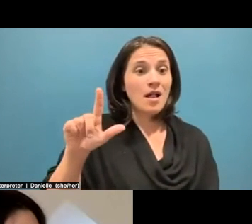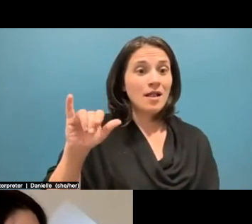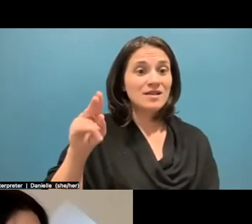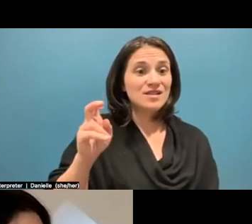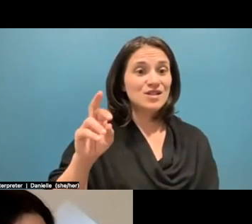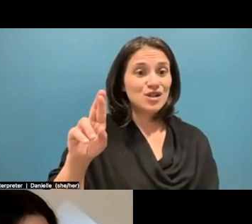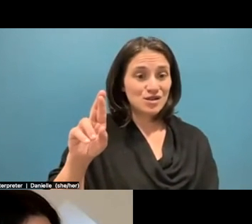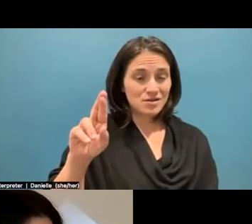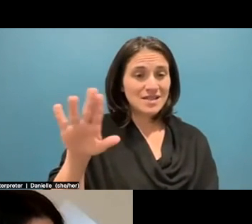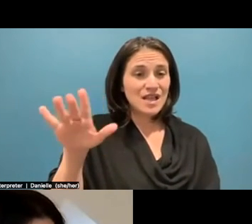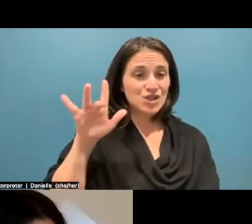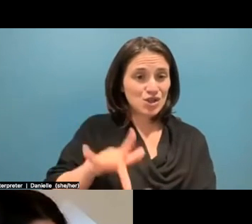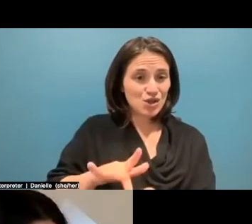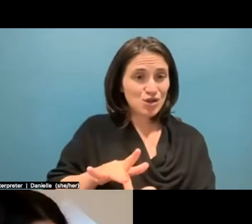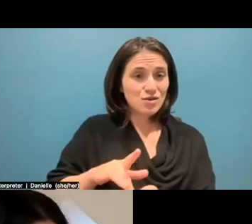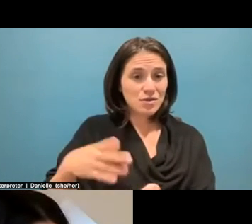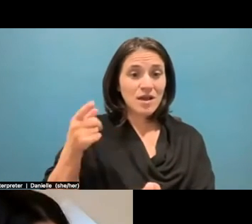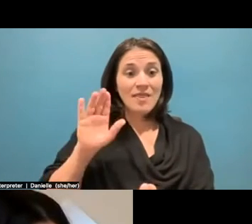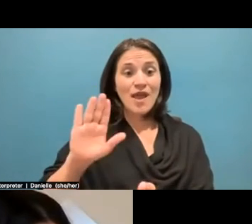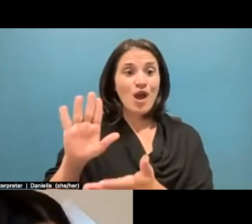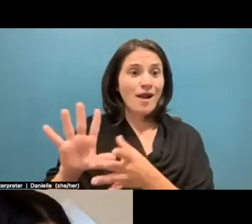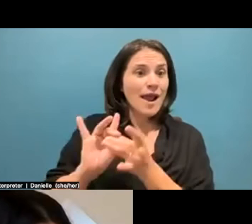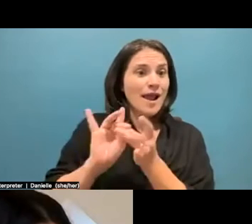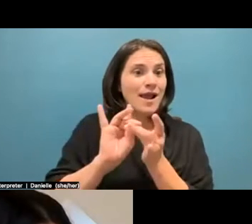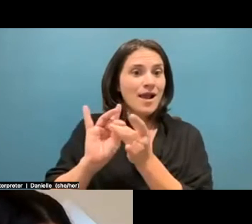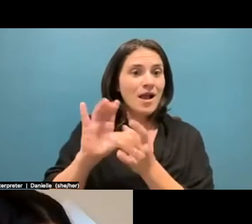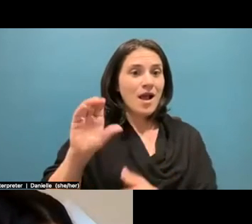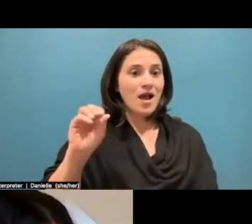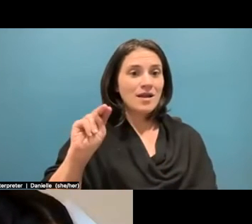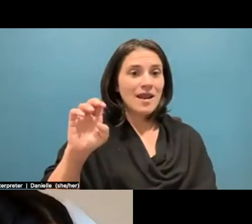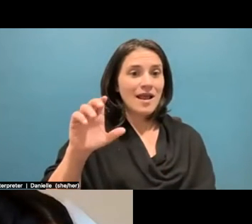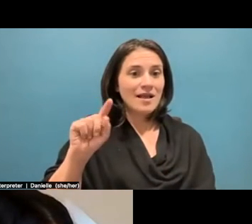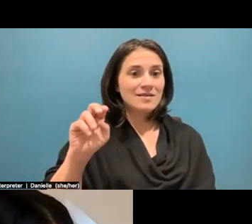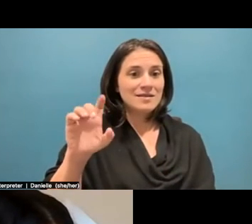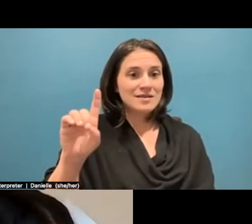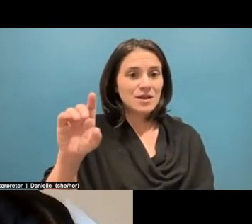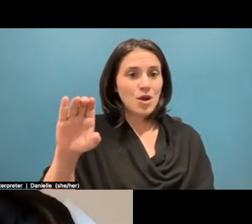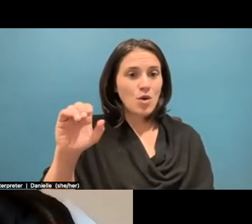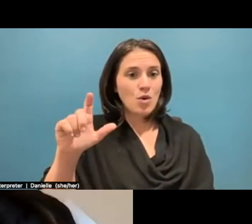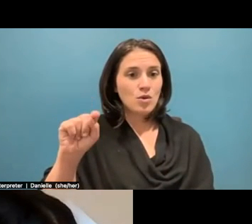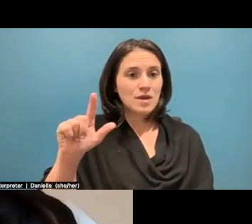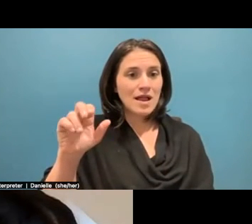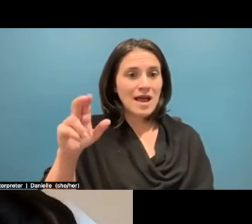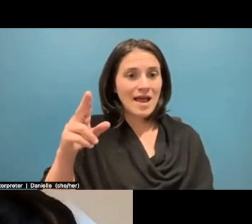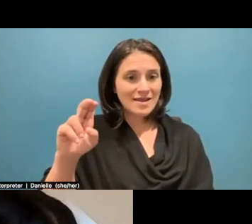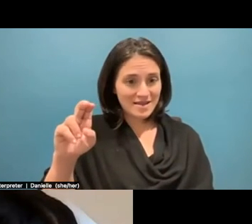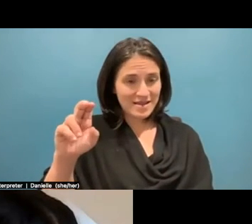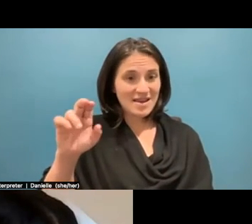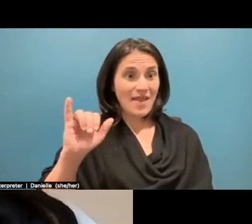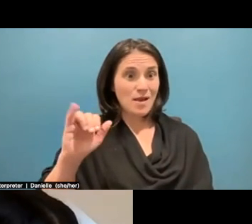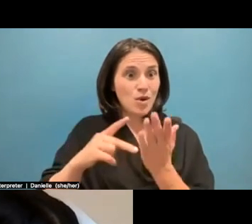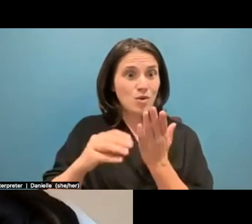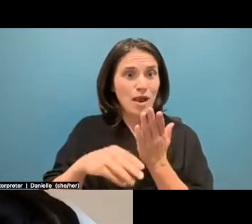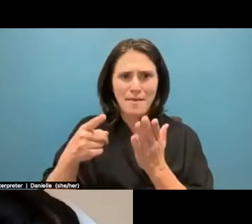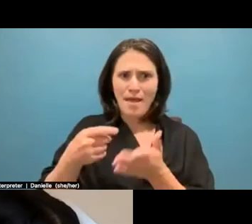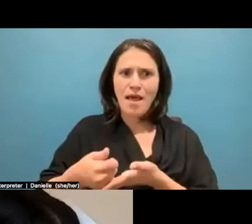Um, their connected coastline initiatives, then the, or the grant, the sort of grant funding that's helped me do both of my